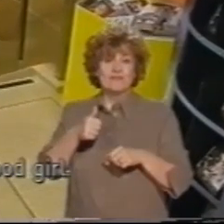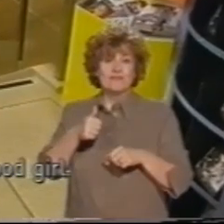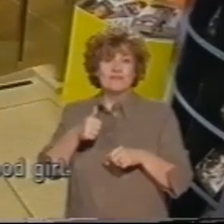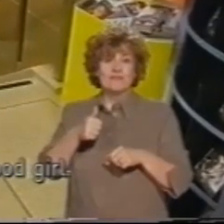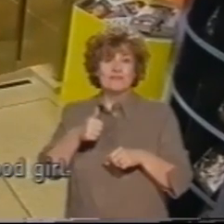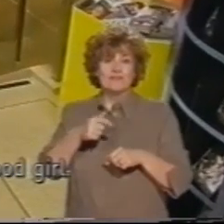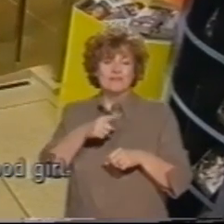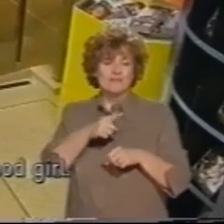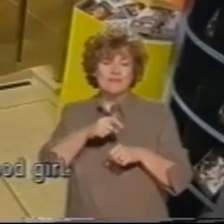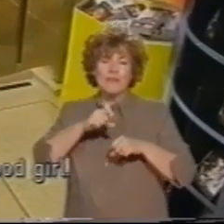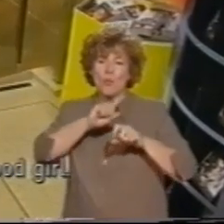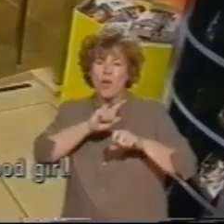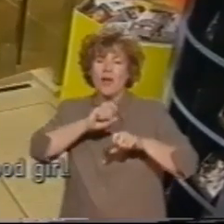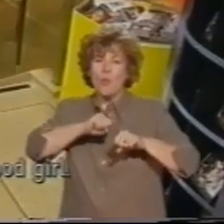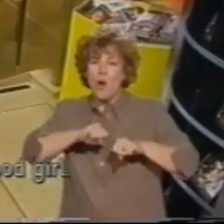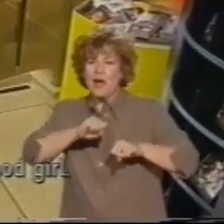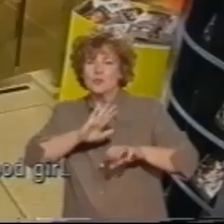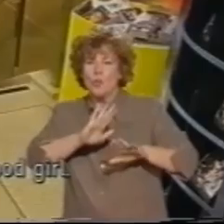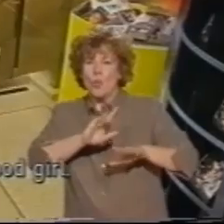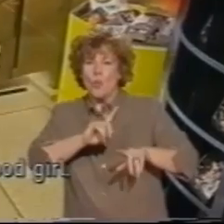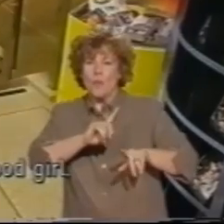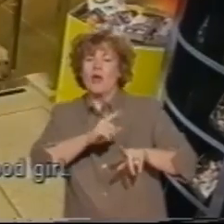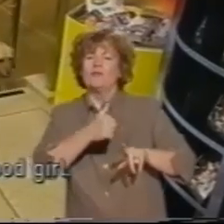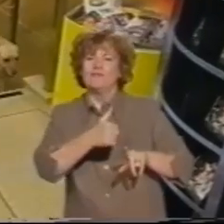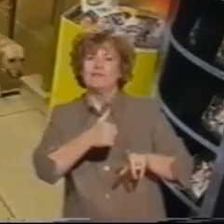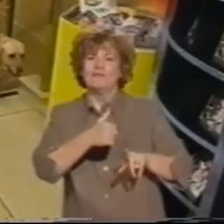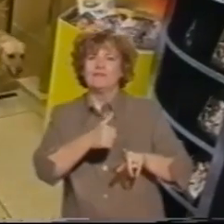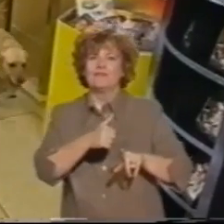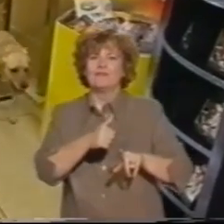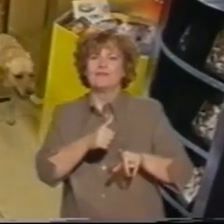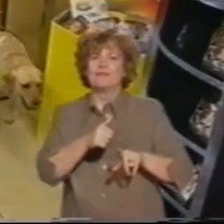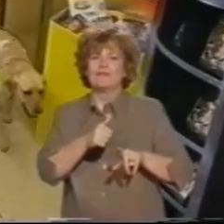Good girl to wait. Hop, hop. Good girl.